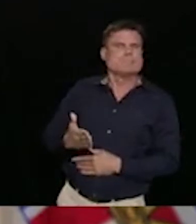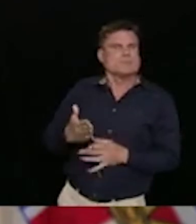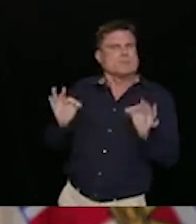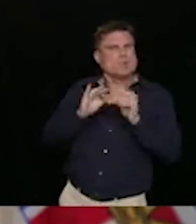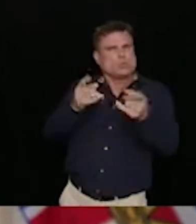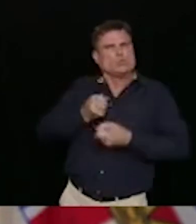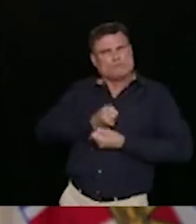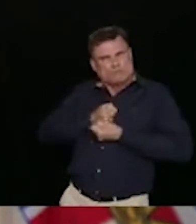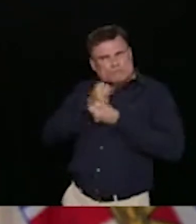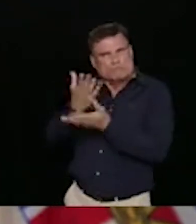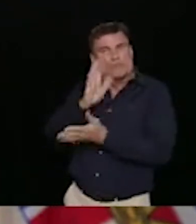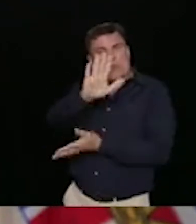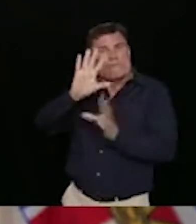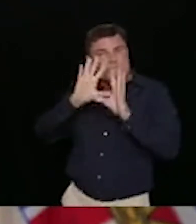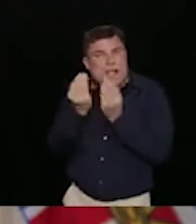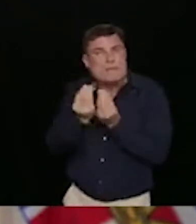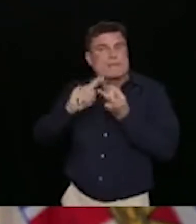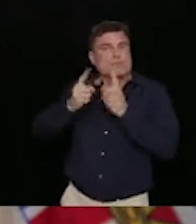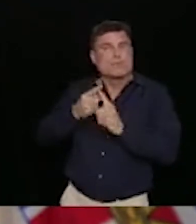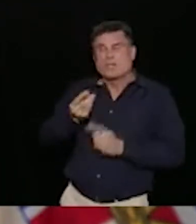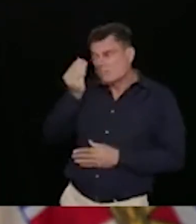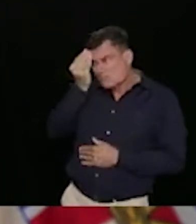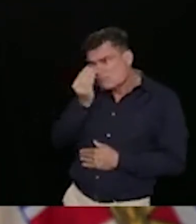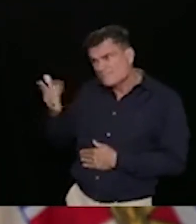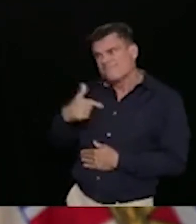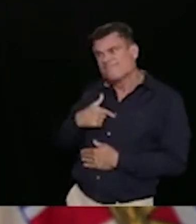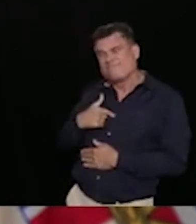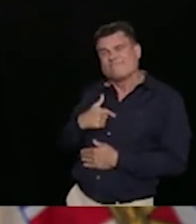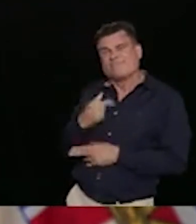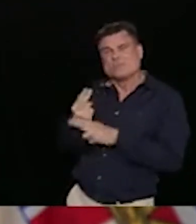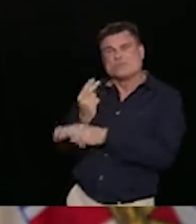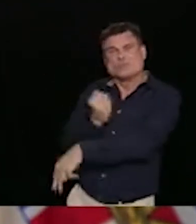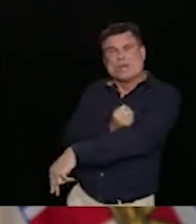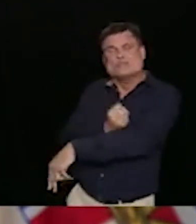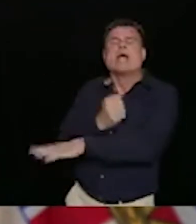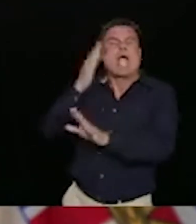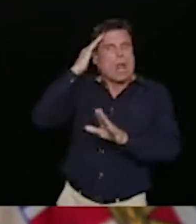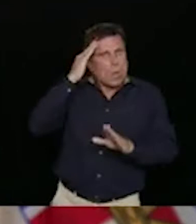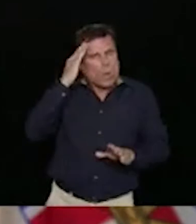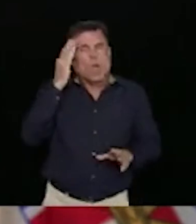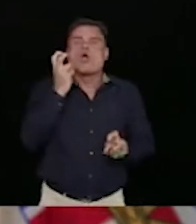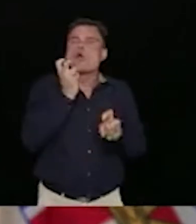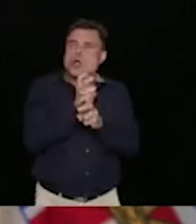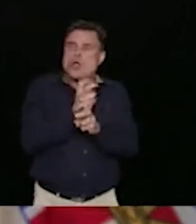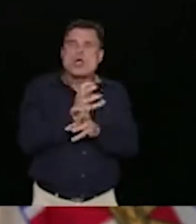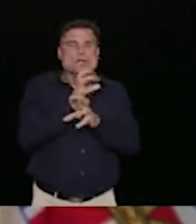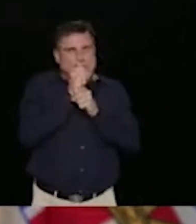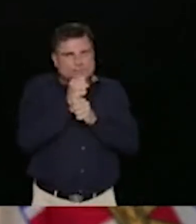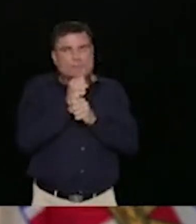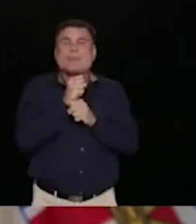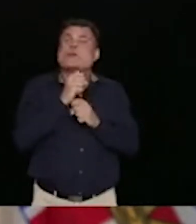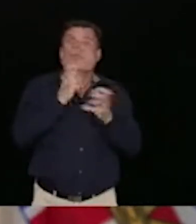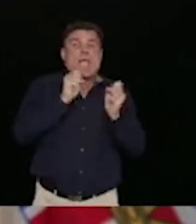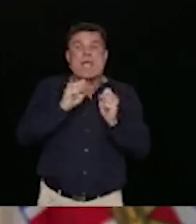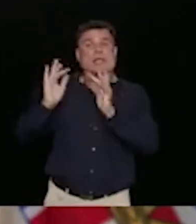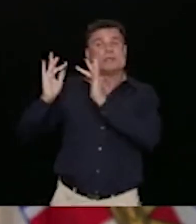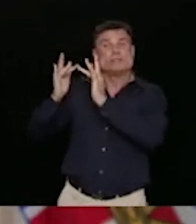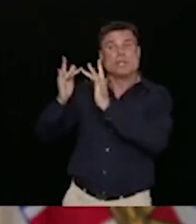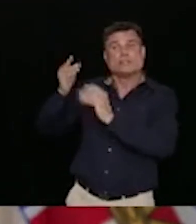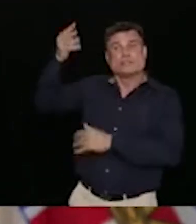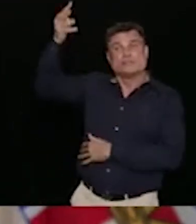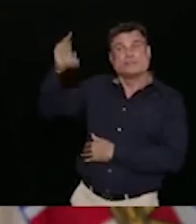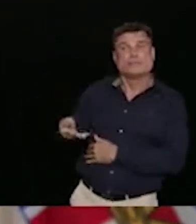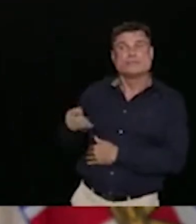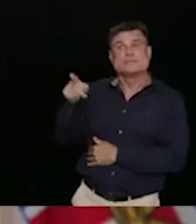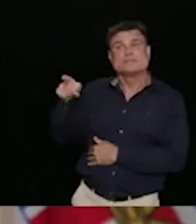you can go to things like Stop Overdose BC. There is information there that we can share with